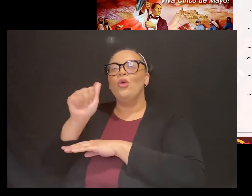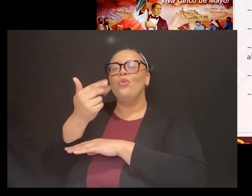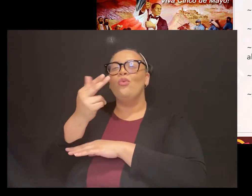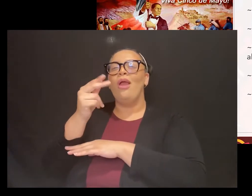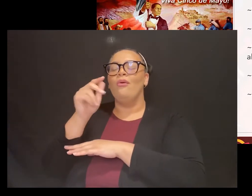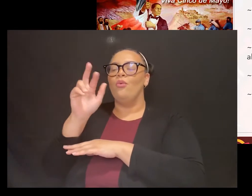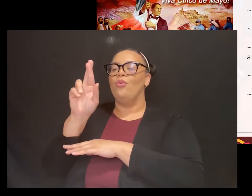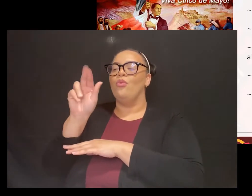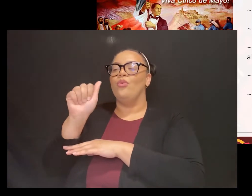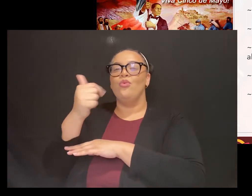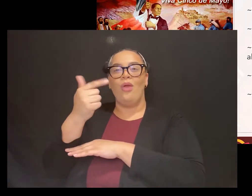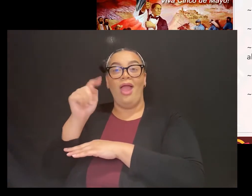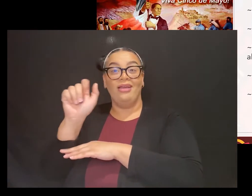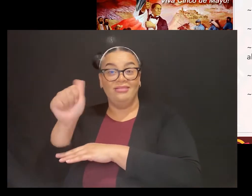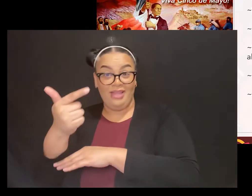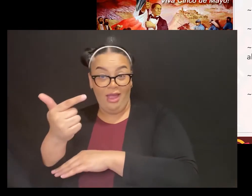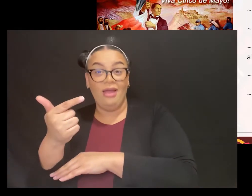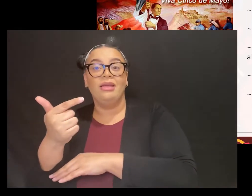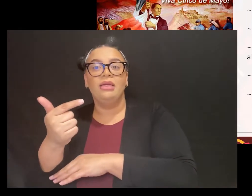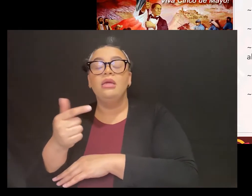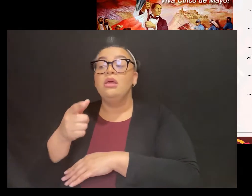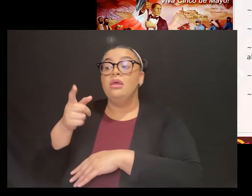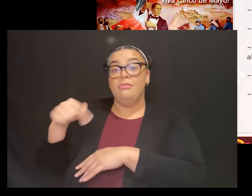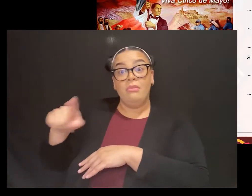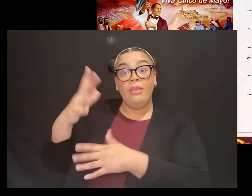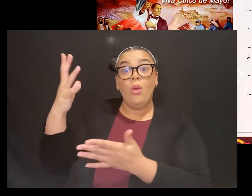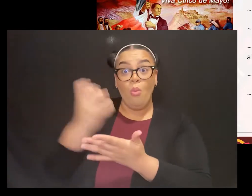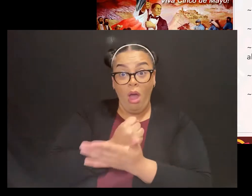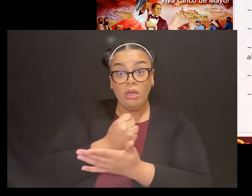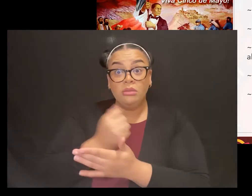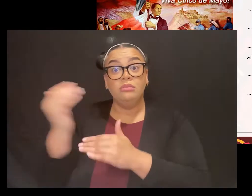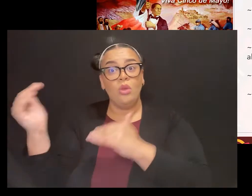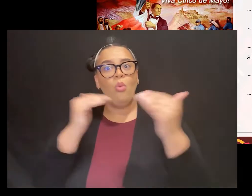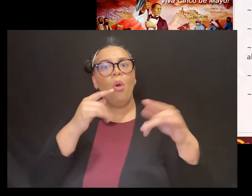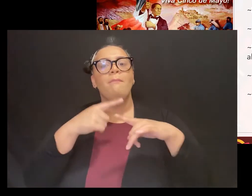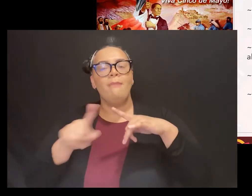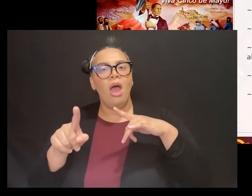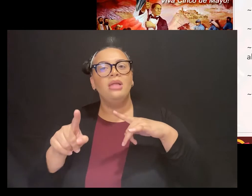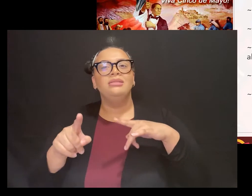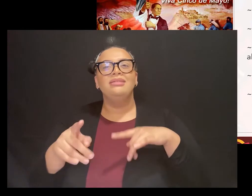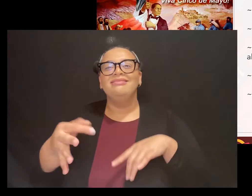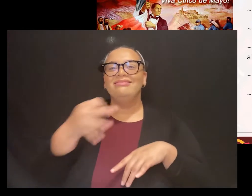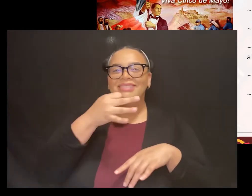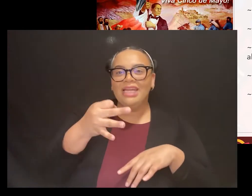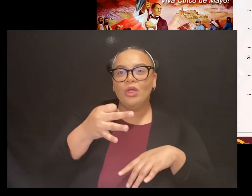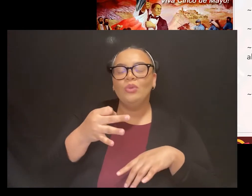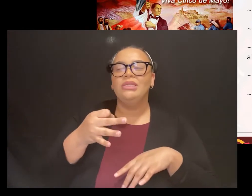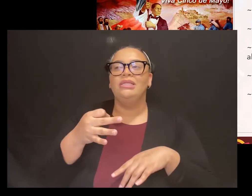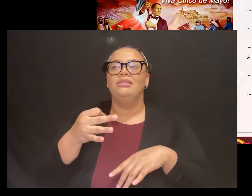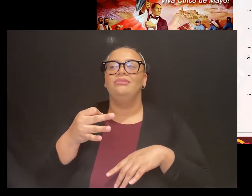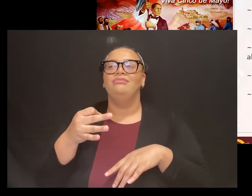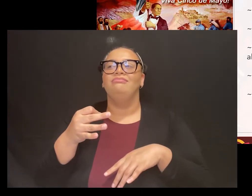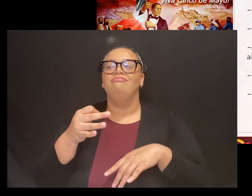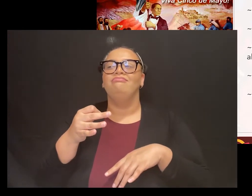but they were skilled in conventional and guerrilla warfare. And again, they only had 4,000 troops.